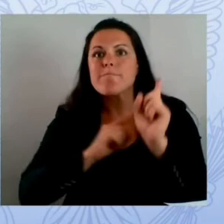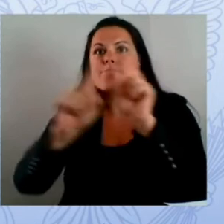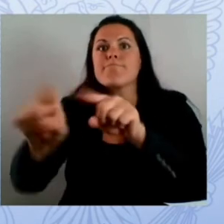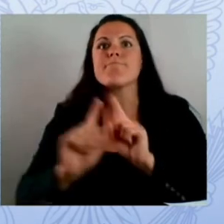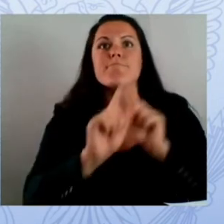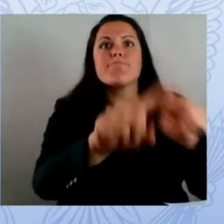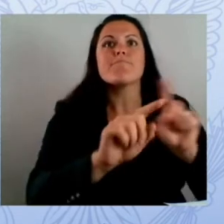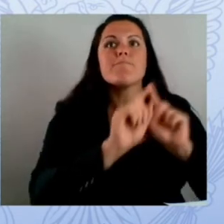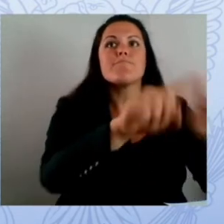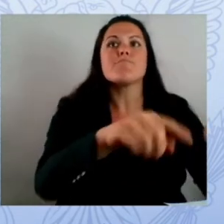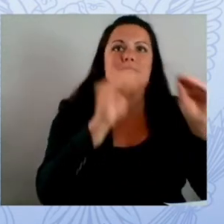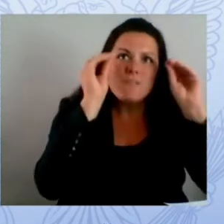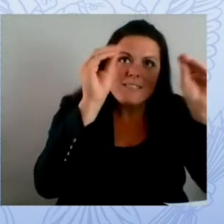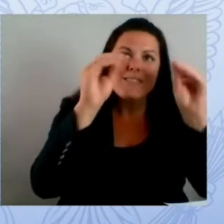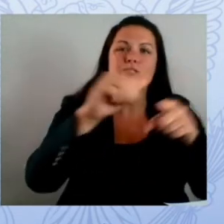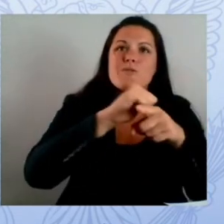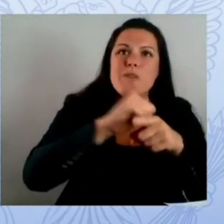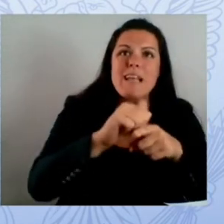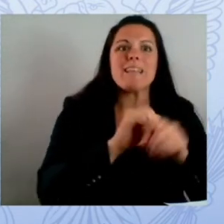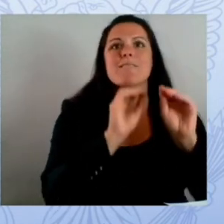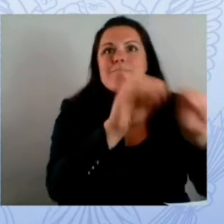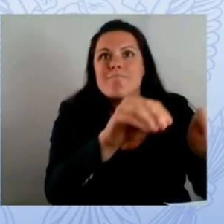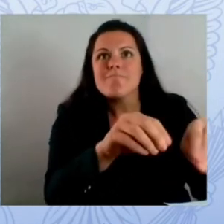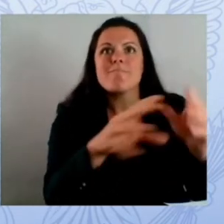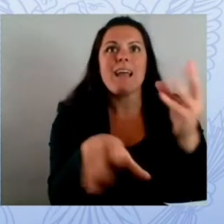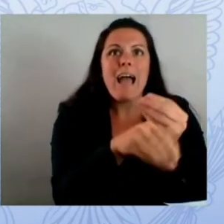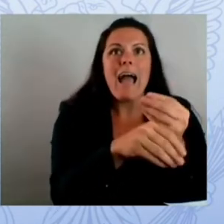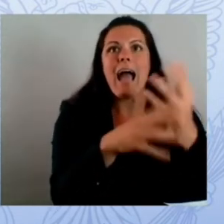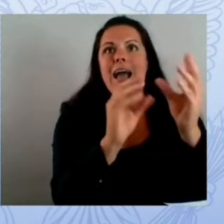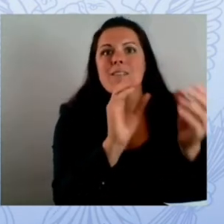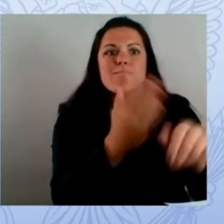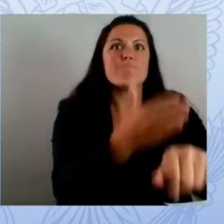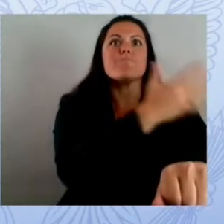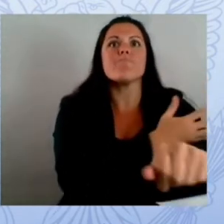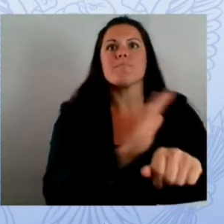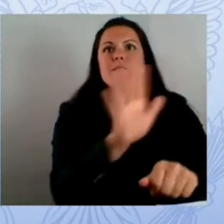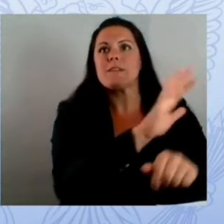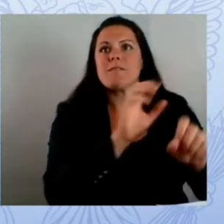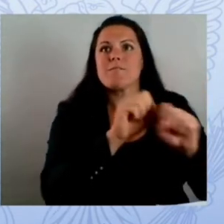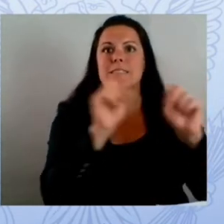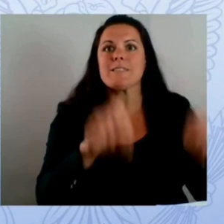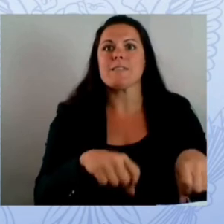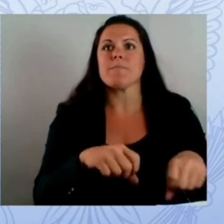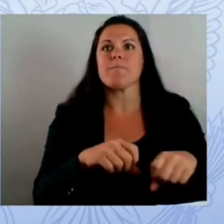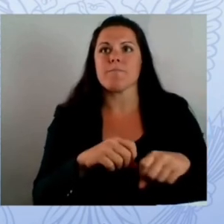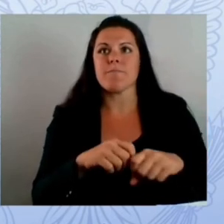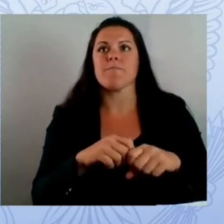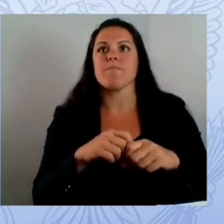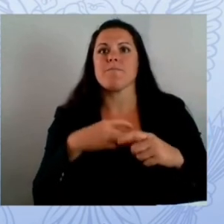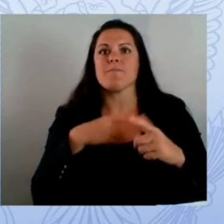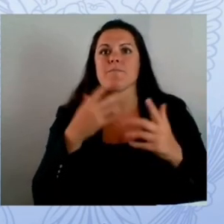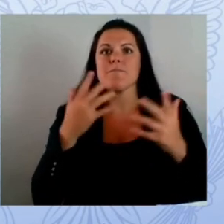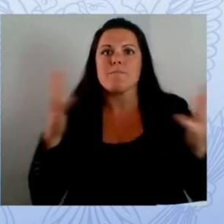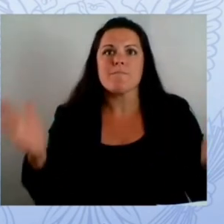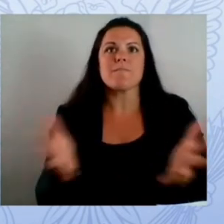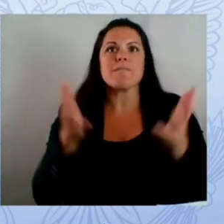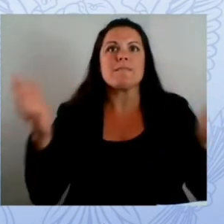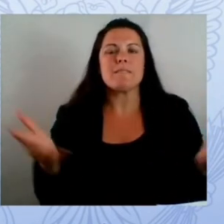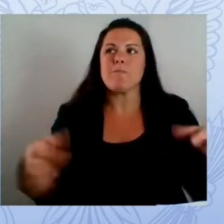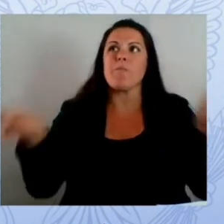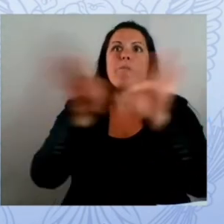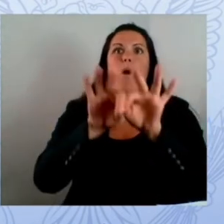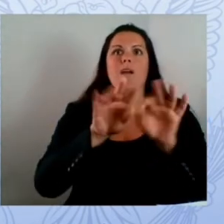to innovate and evolve best practices and we must build more robust and purposeful partnerships between k-12 entities